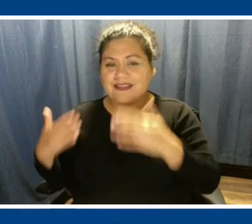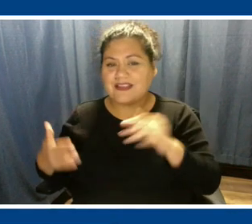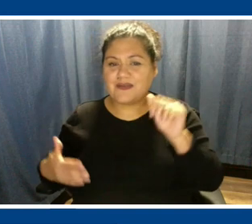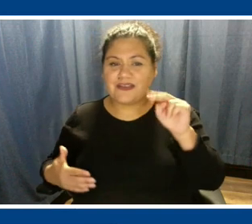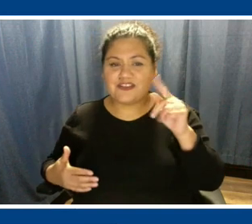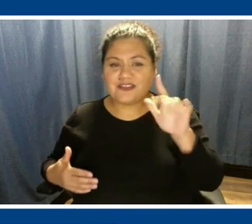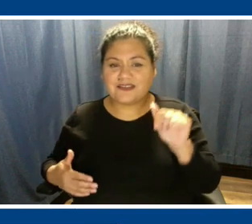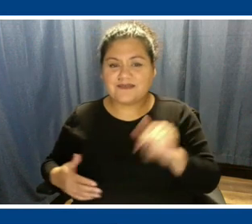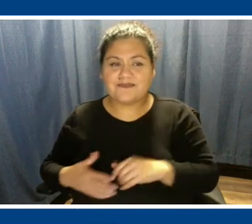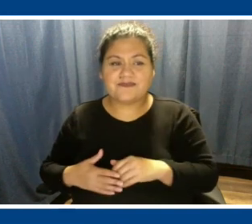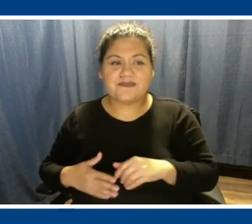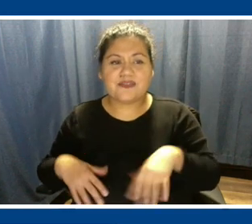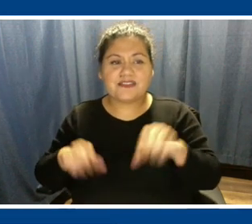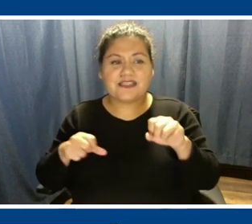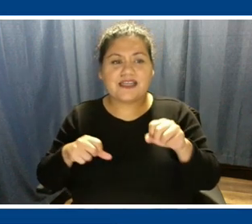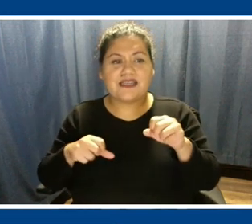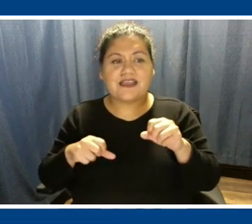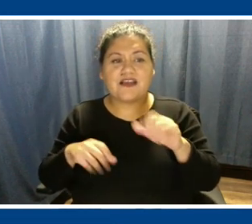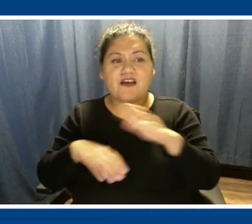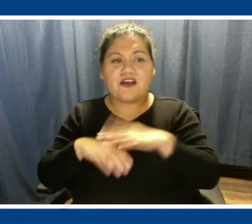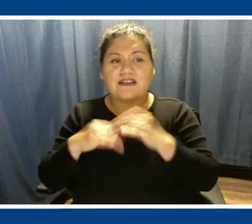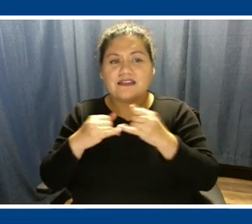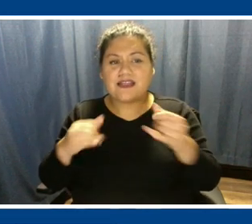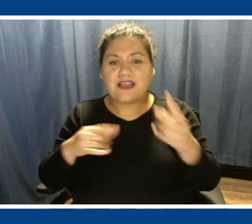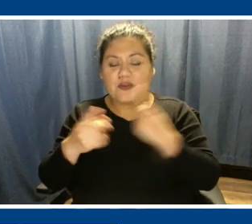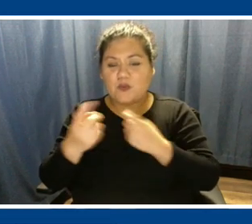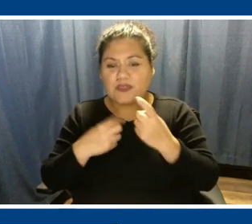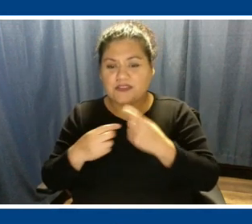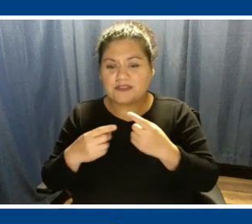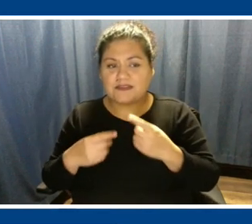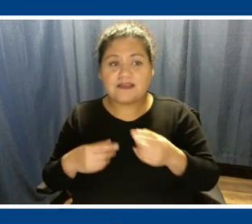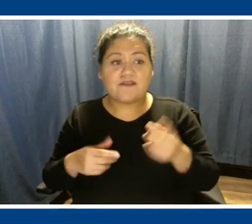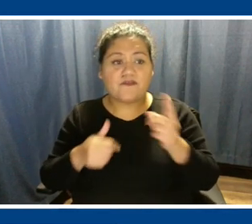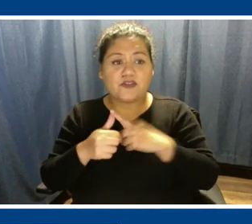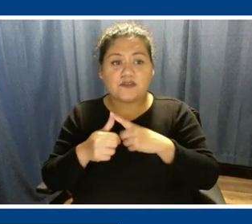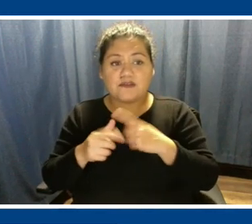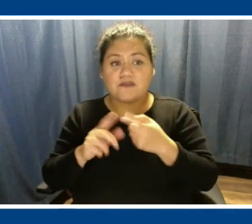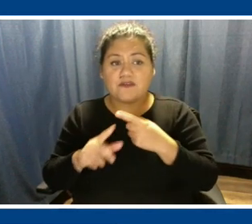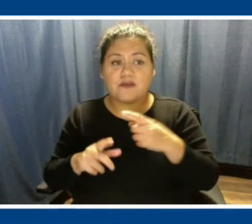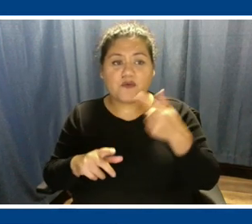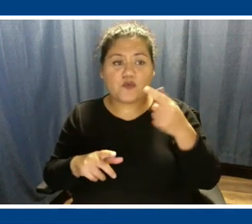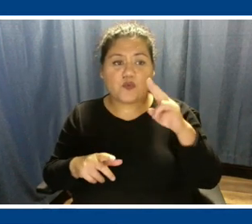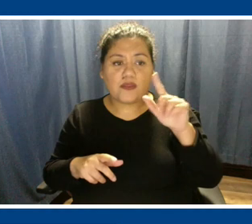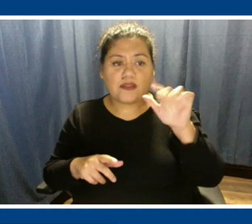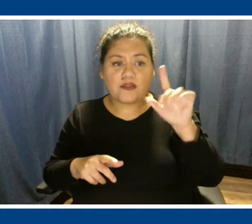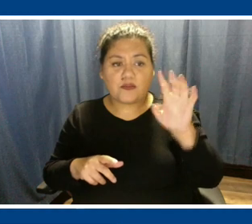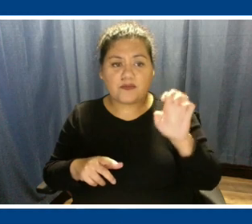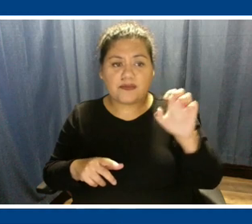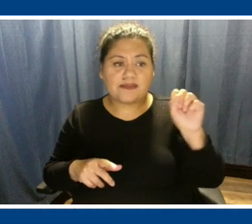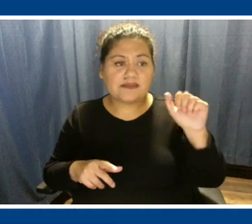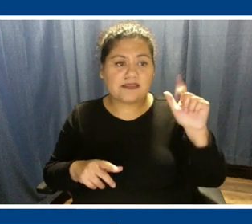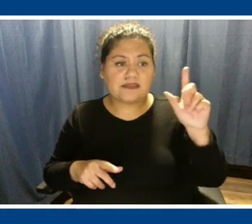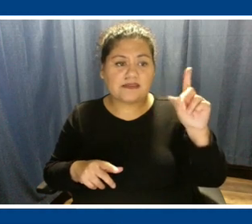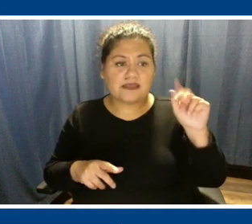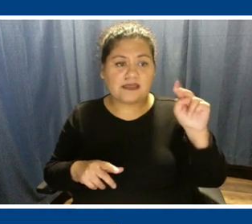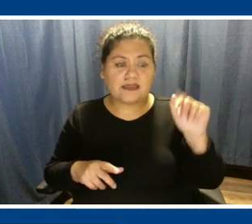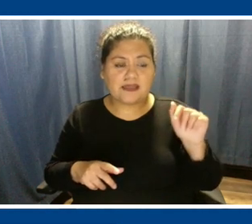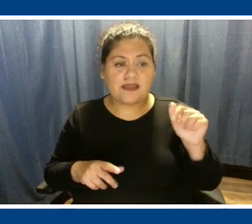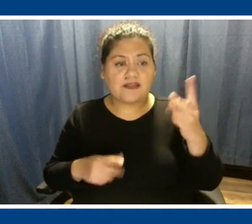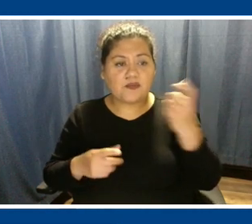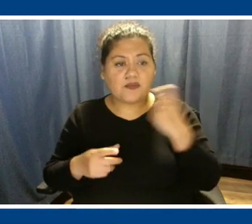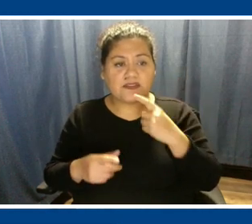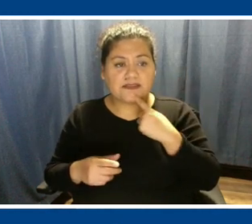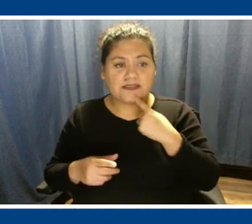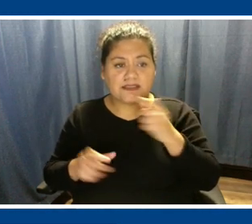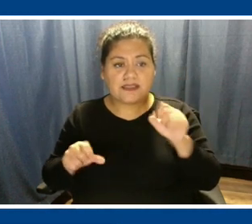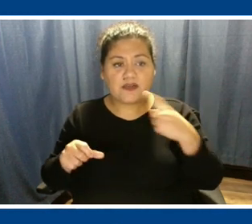We're going to take a couple of online questions next. So the first one comes from Guadalupe Saldana. And their question is, can